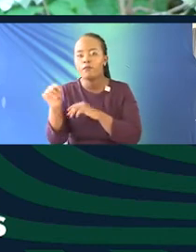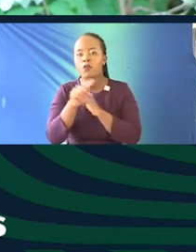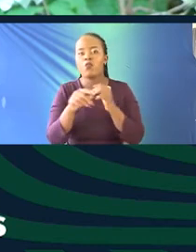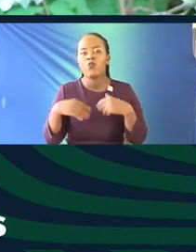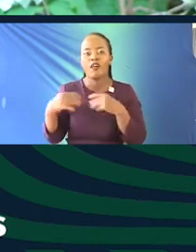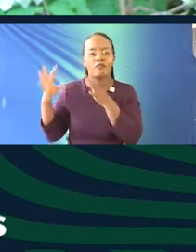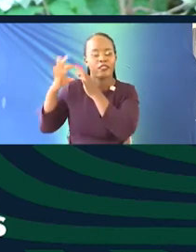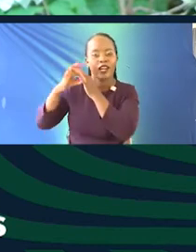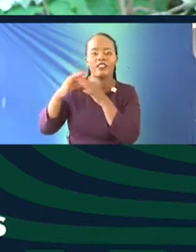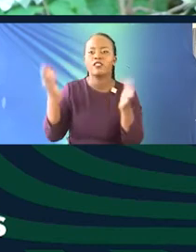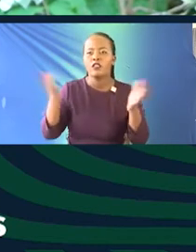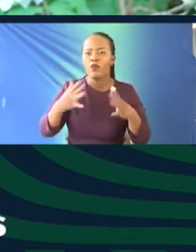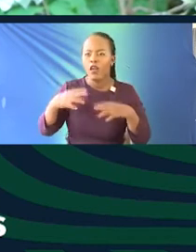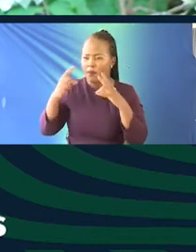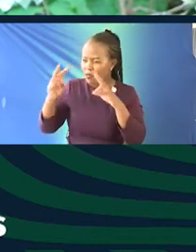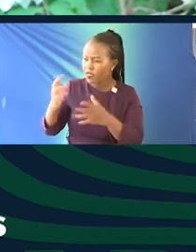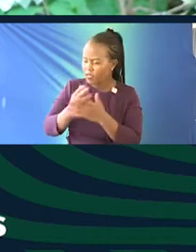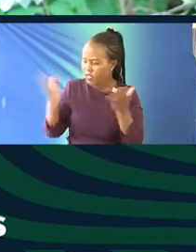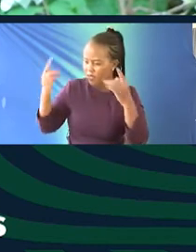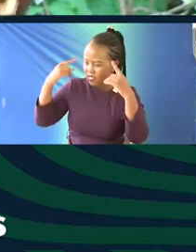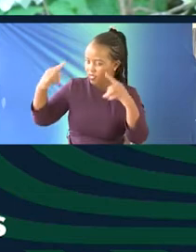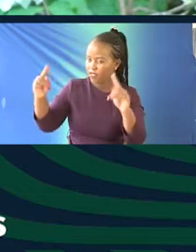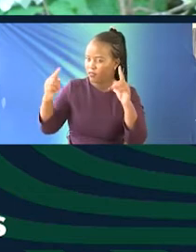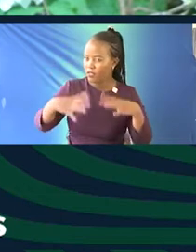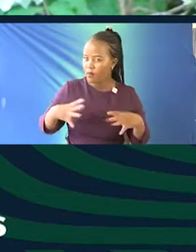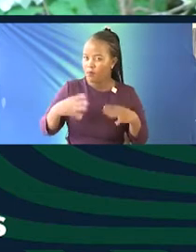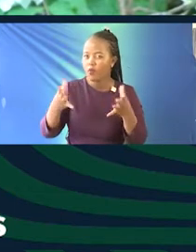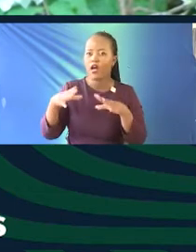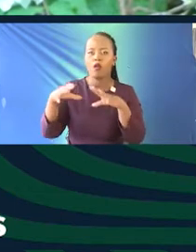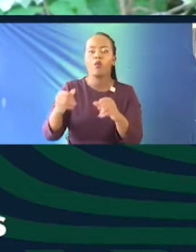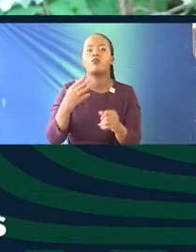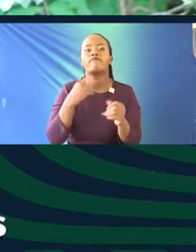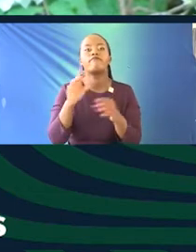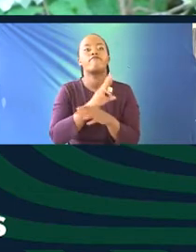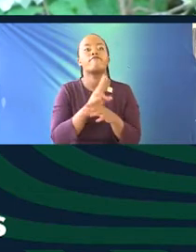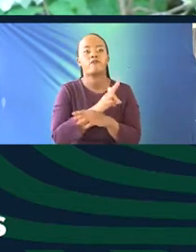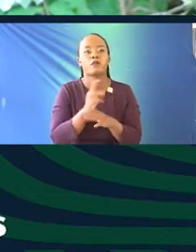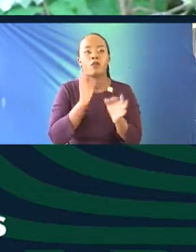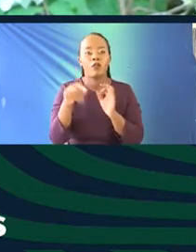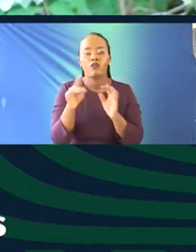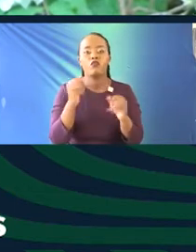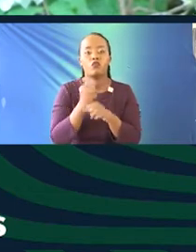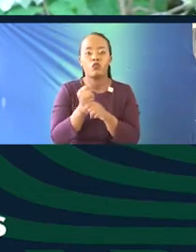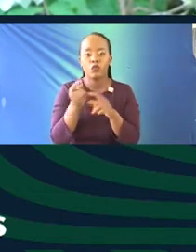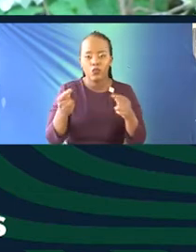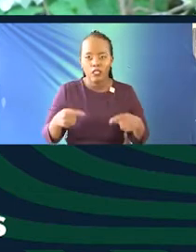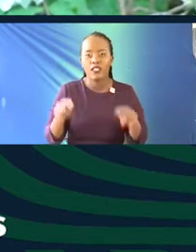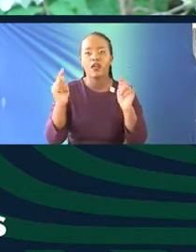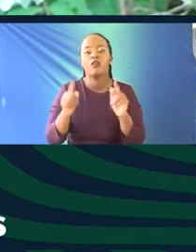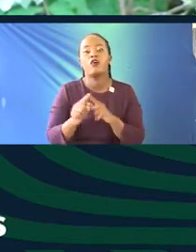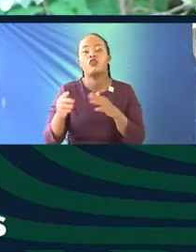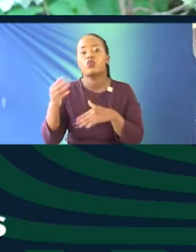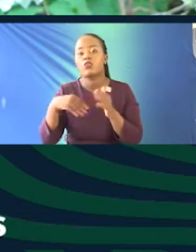of a copycat culture where people now, they see something is successful, now everybody jumps on the bandwagon. So, you know, if you do try and market or sell